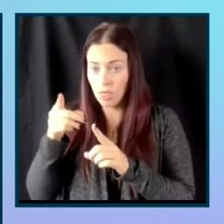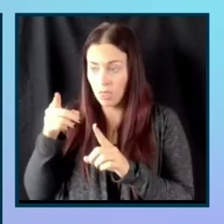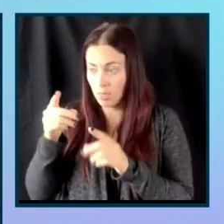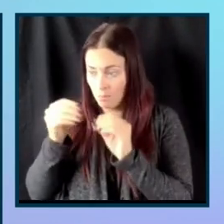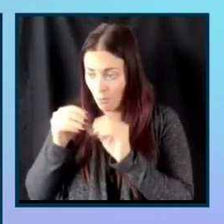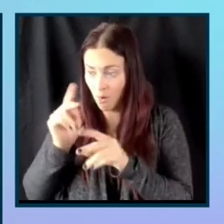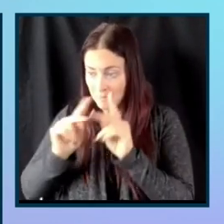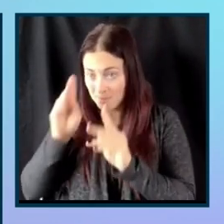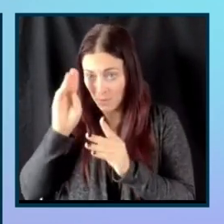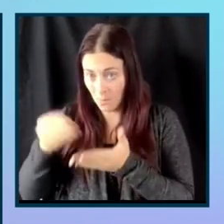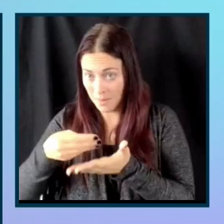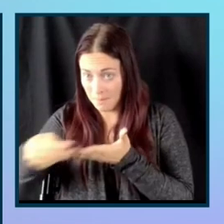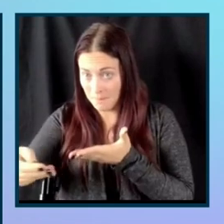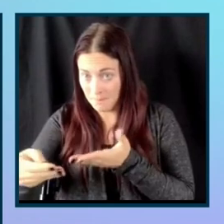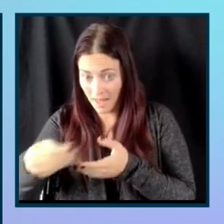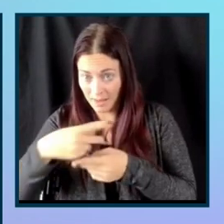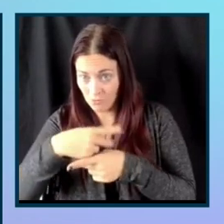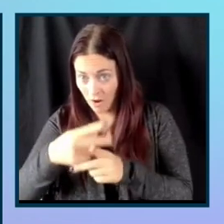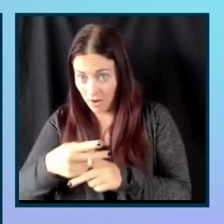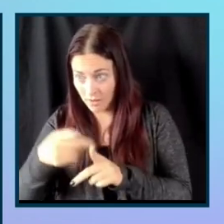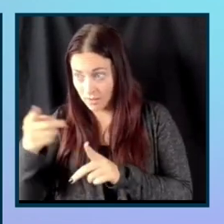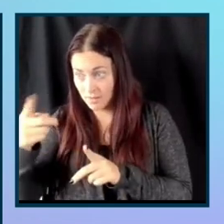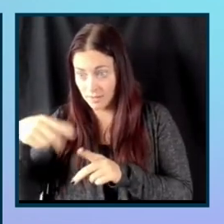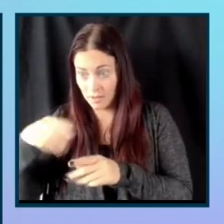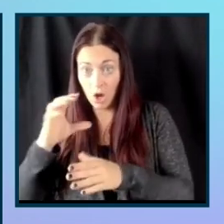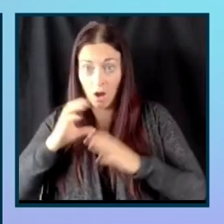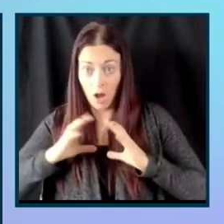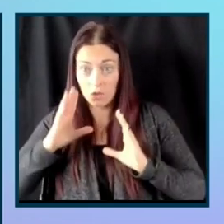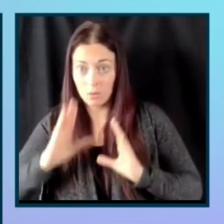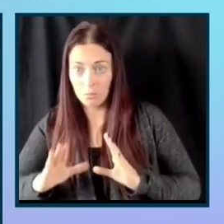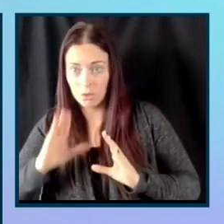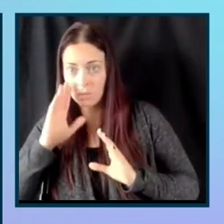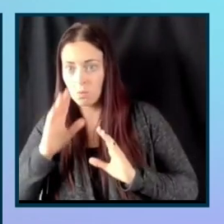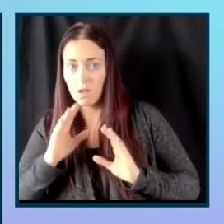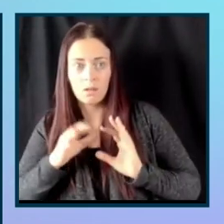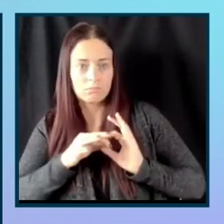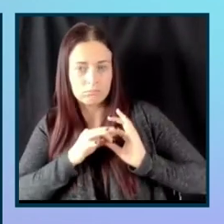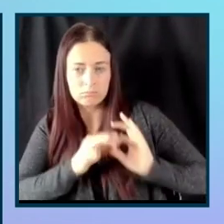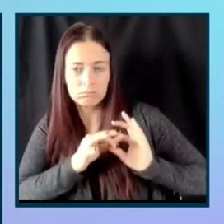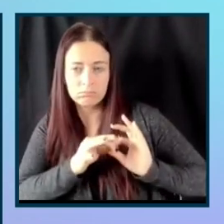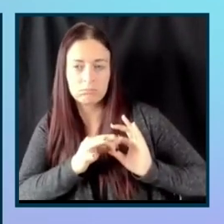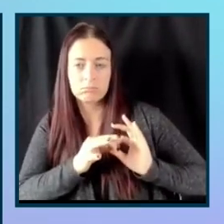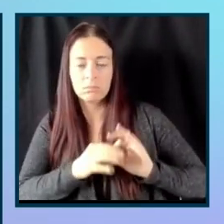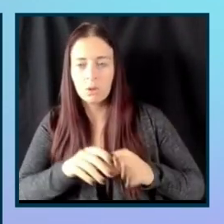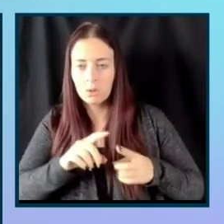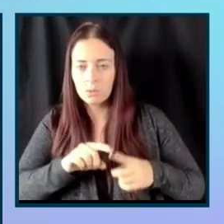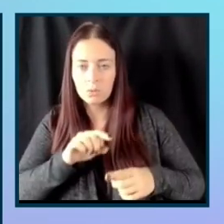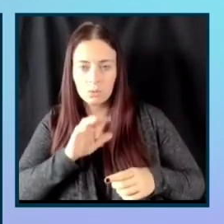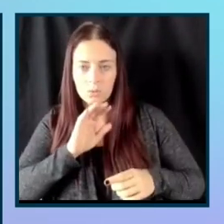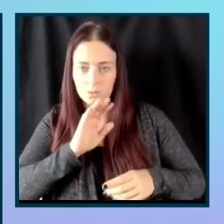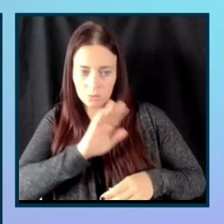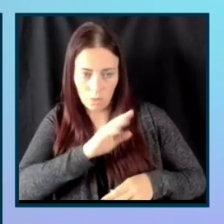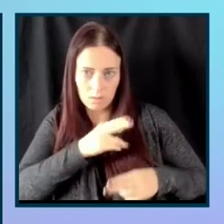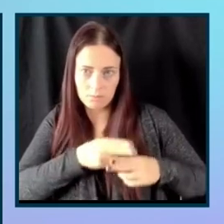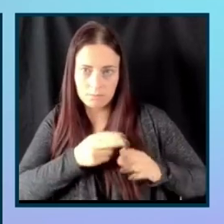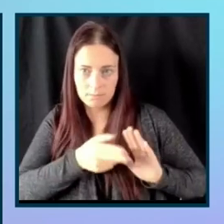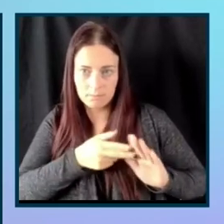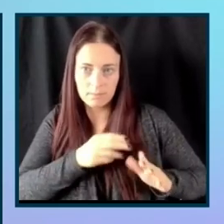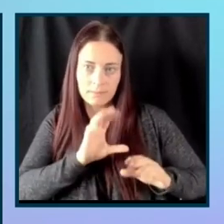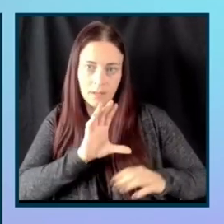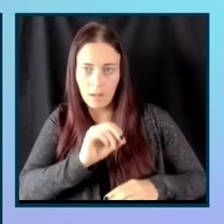And the more loyal those people will be to that brand 100%. So, um, there's no reason why, um,